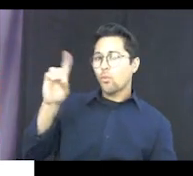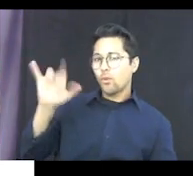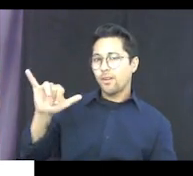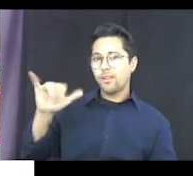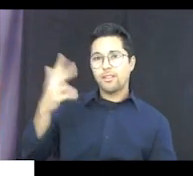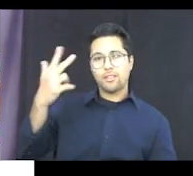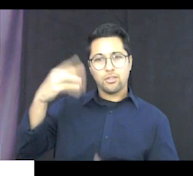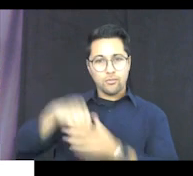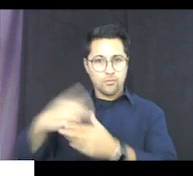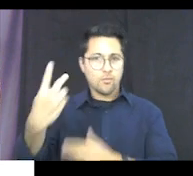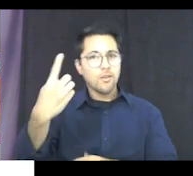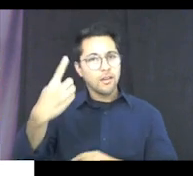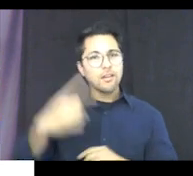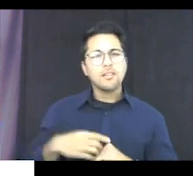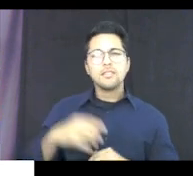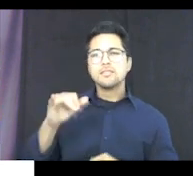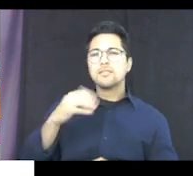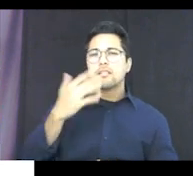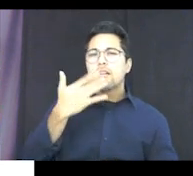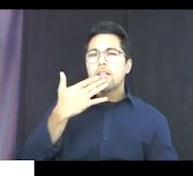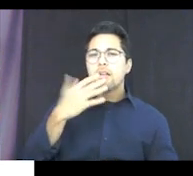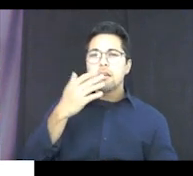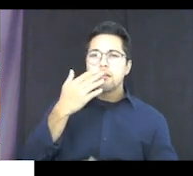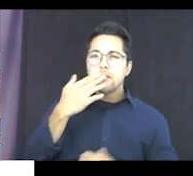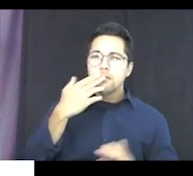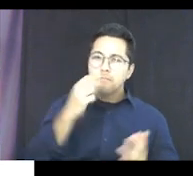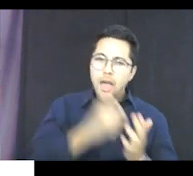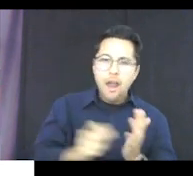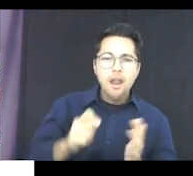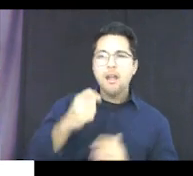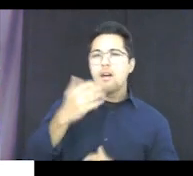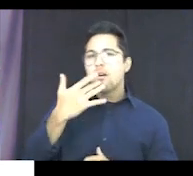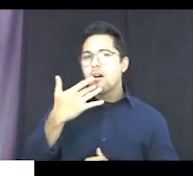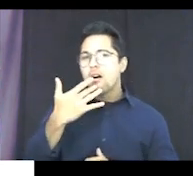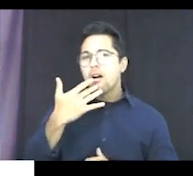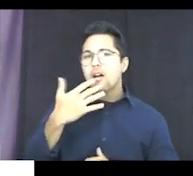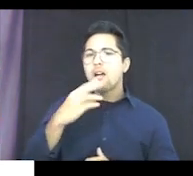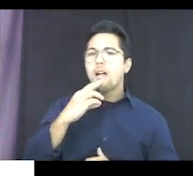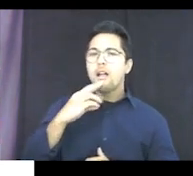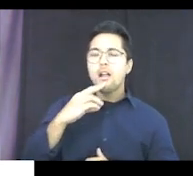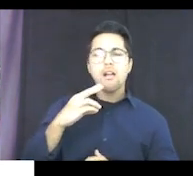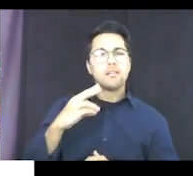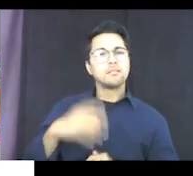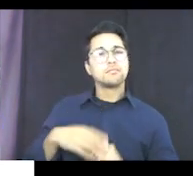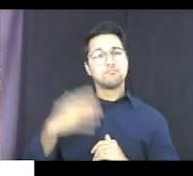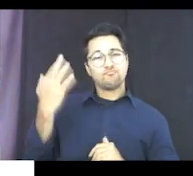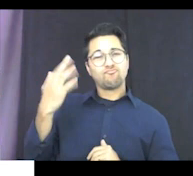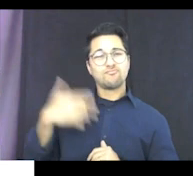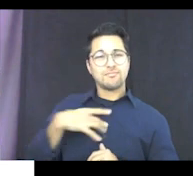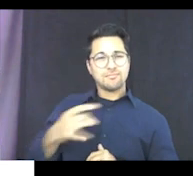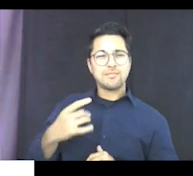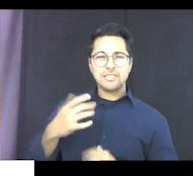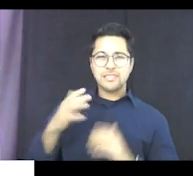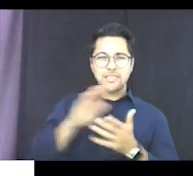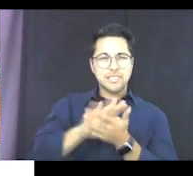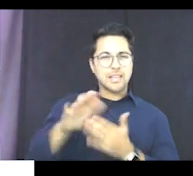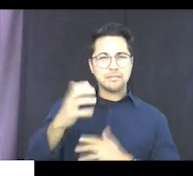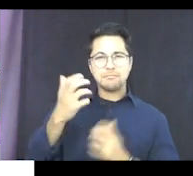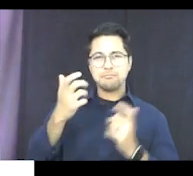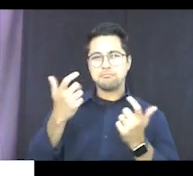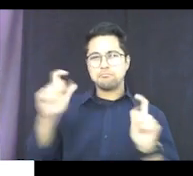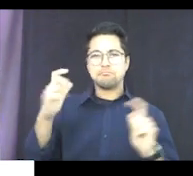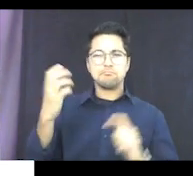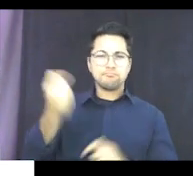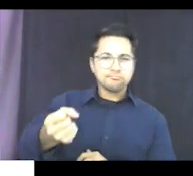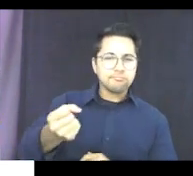ones. This is kind of a colored pencil, watercolor, wax crayon, everything all together. But I like it because it's a really nice big grip. So it's